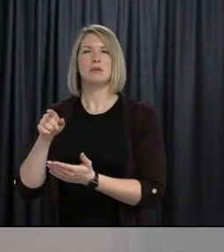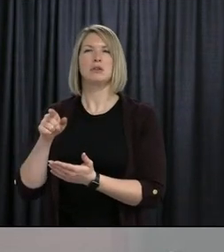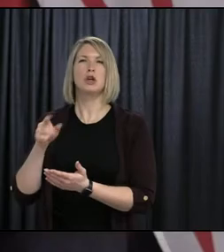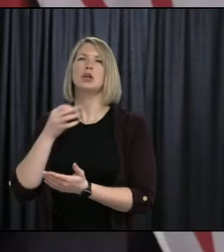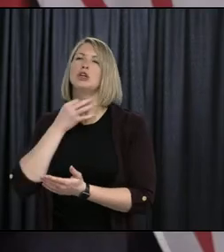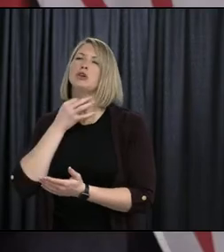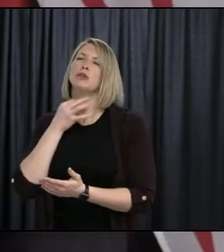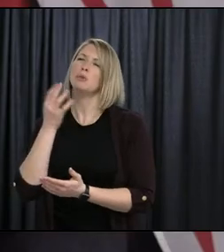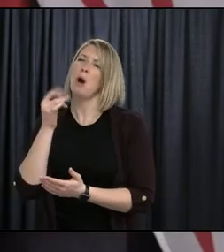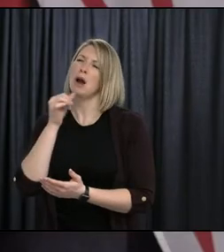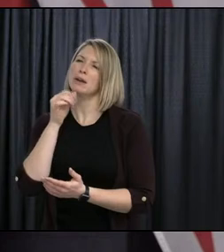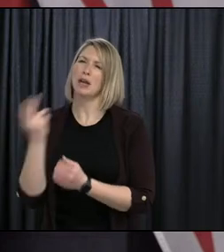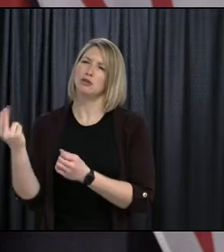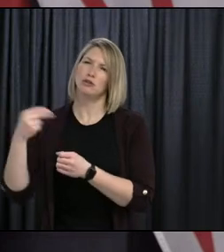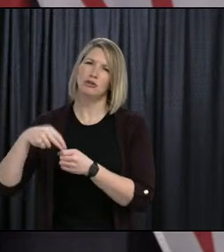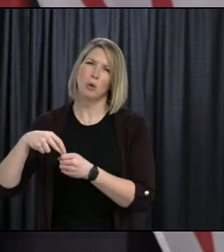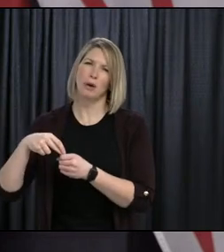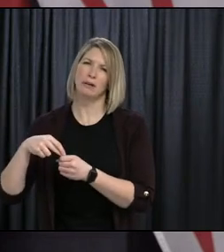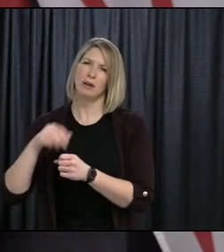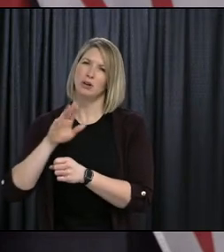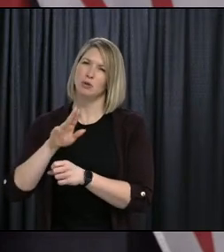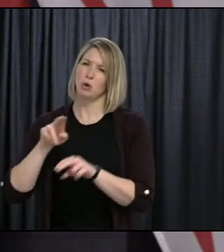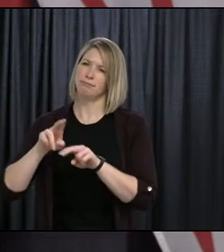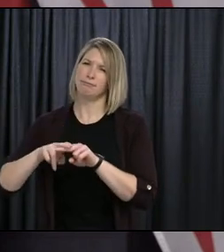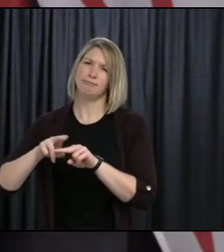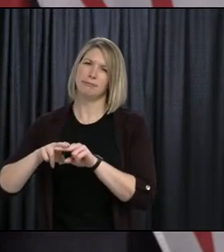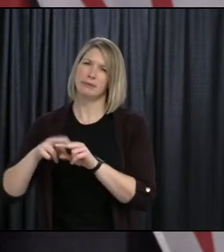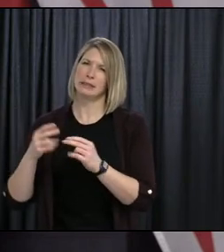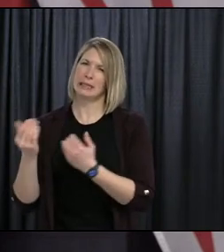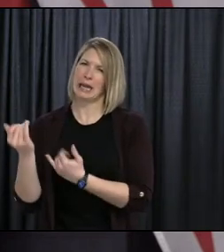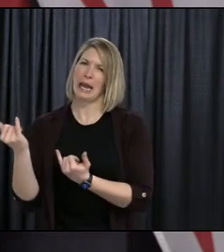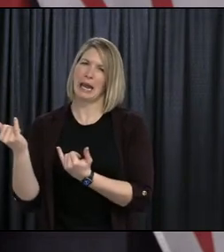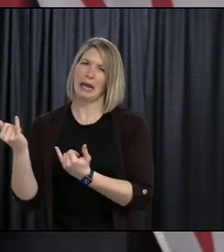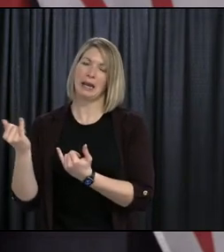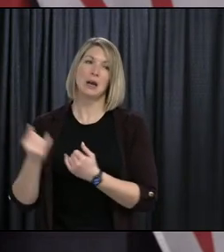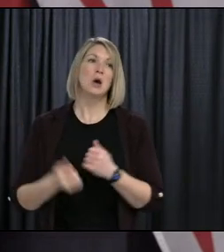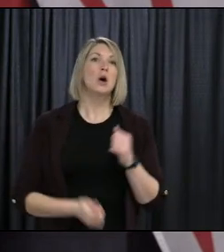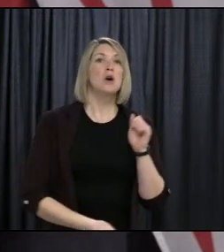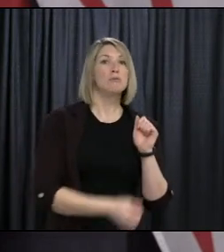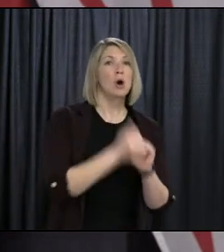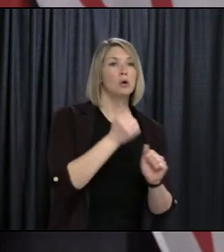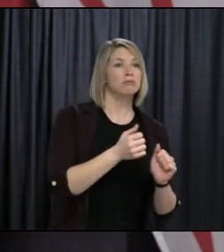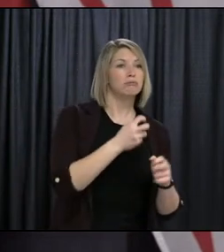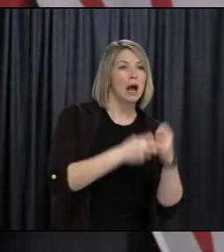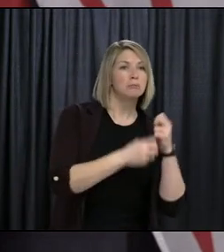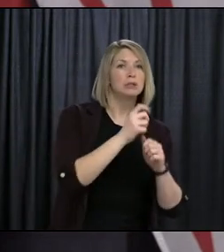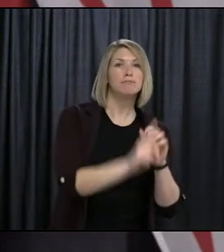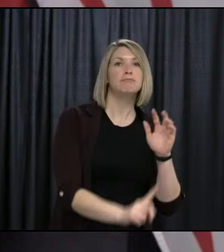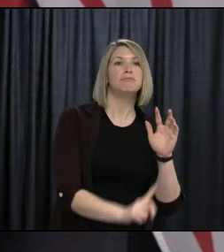The majority of the issues that have come forward have been related to the English School District.